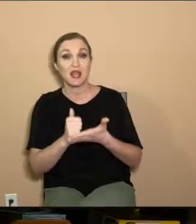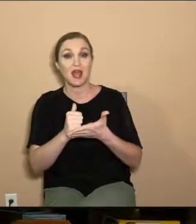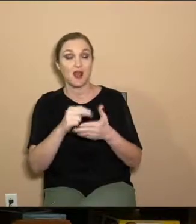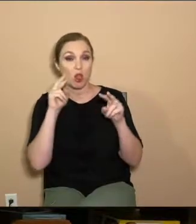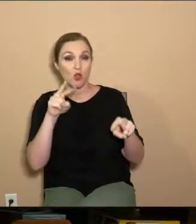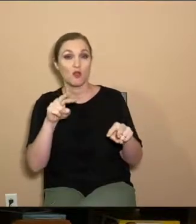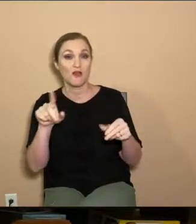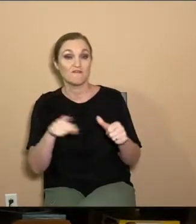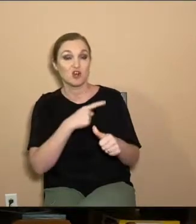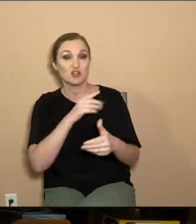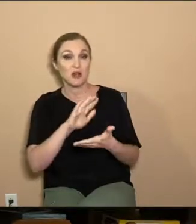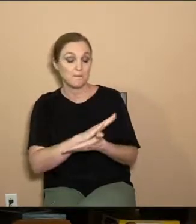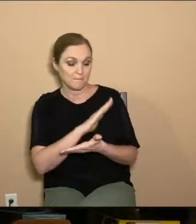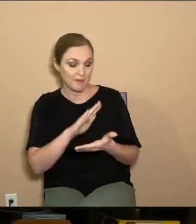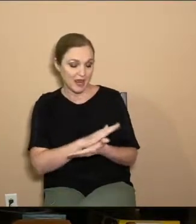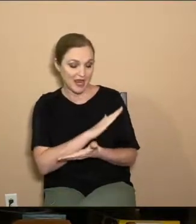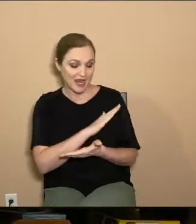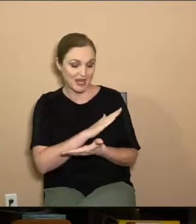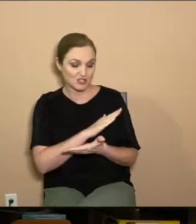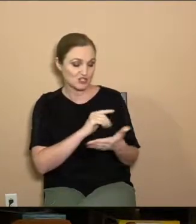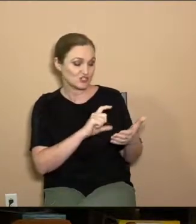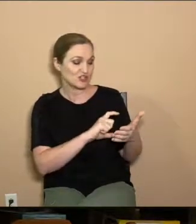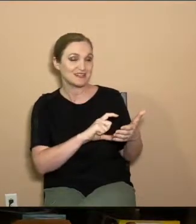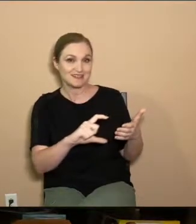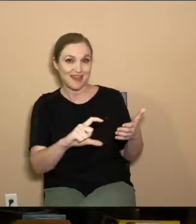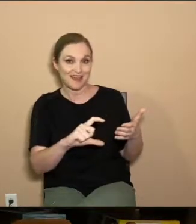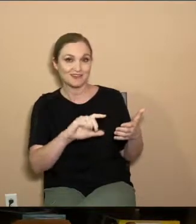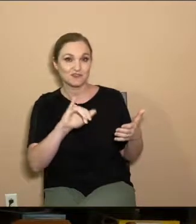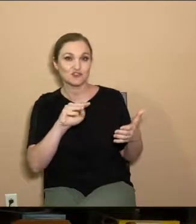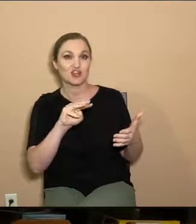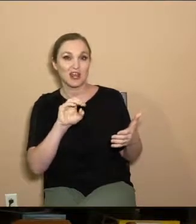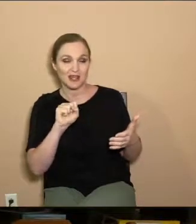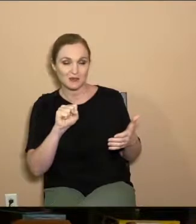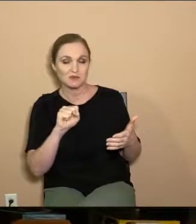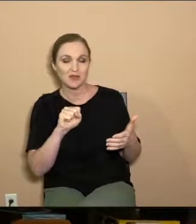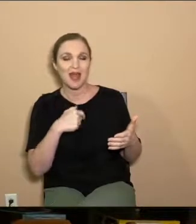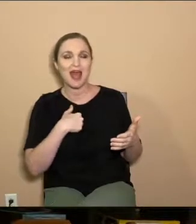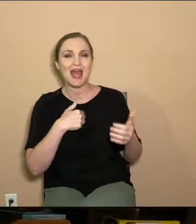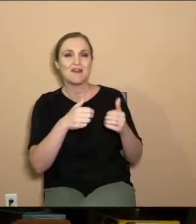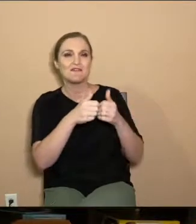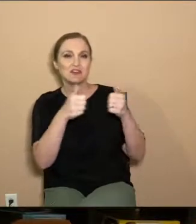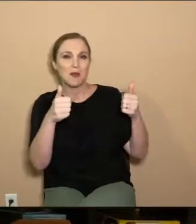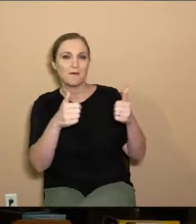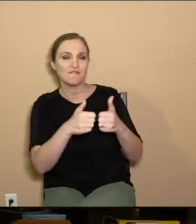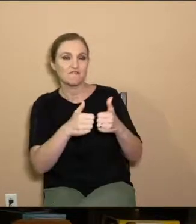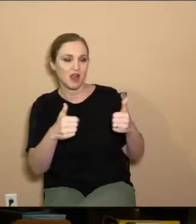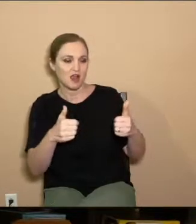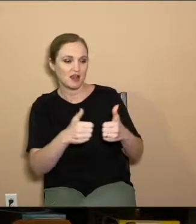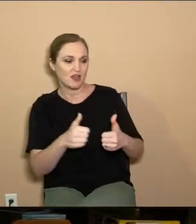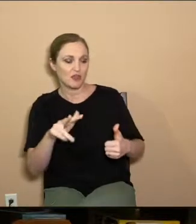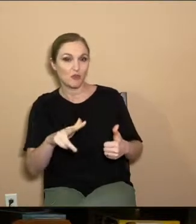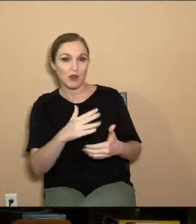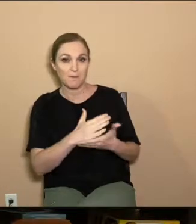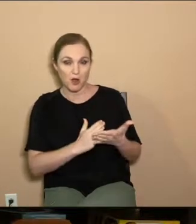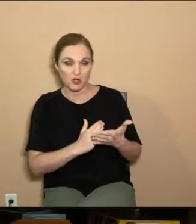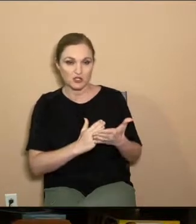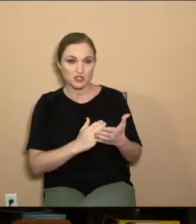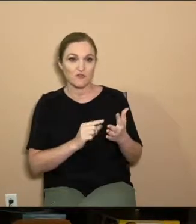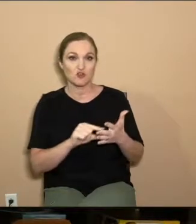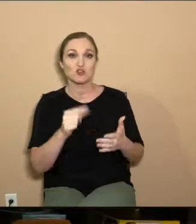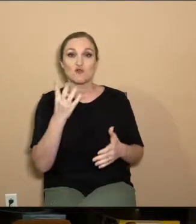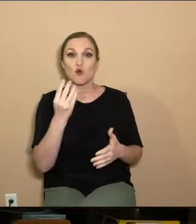the first page, which is just a copy of the text, I have divided this section, you know, verses 14 through